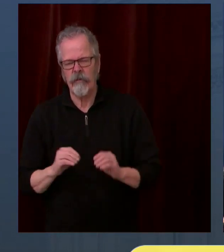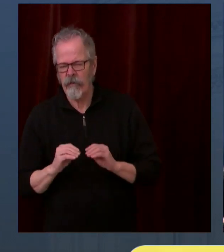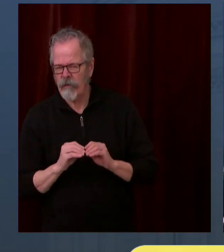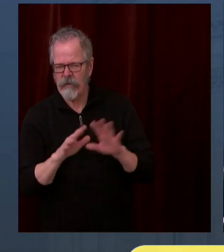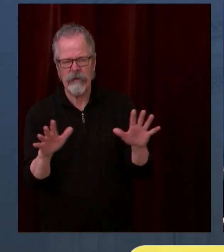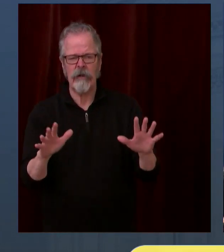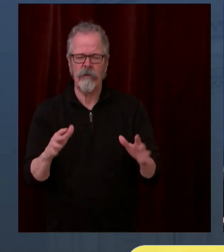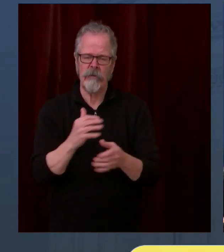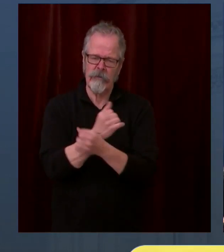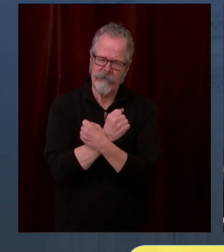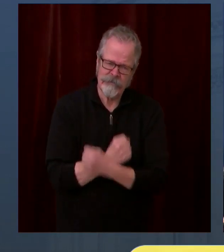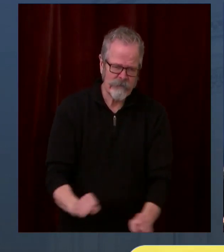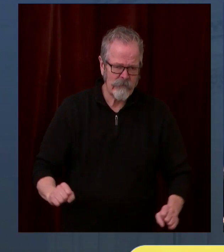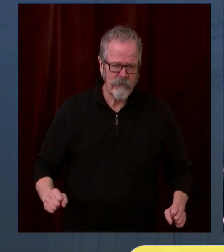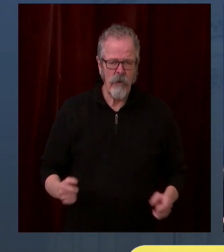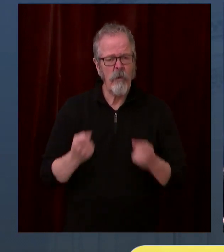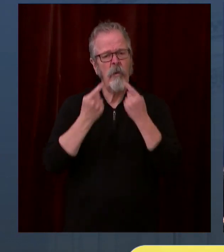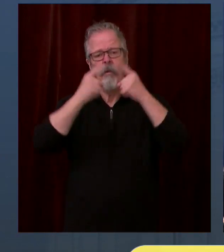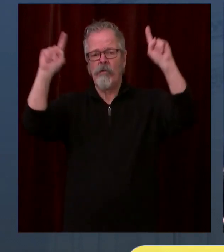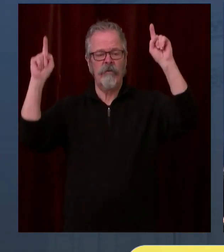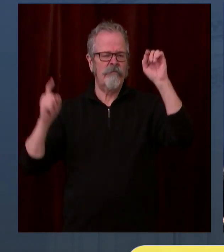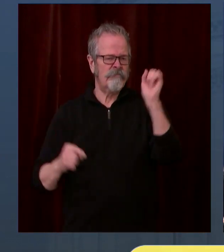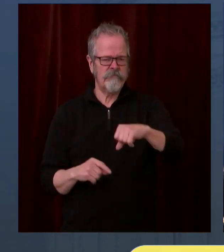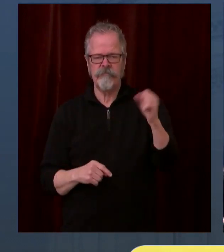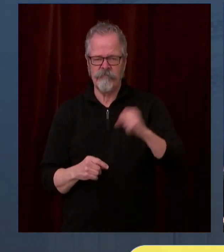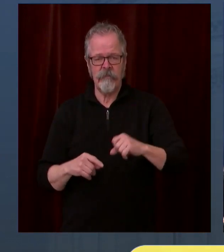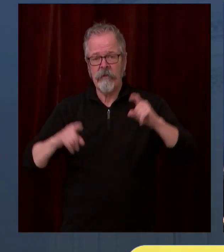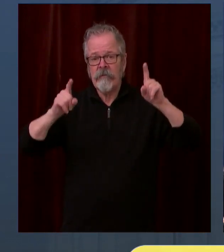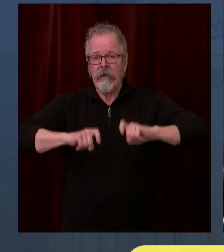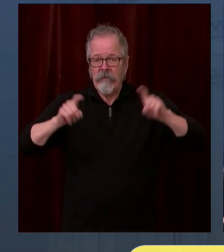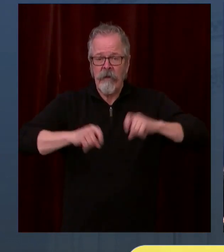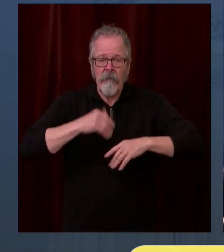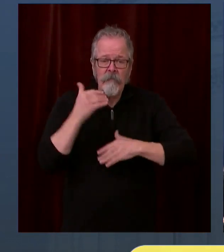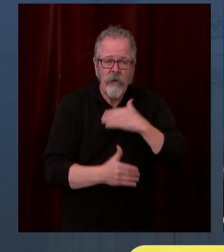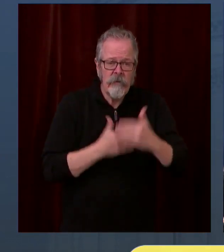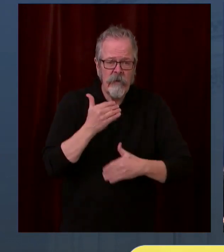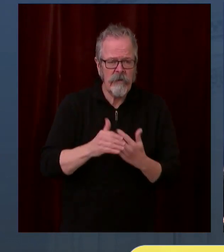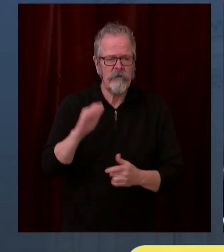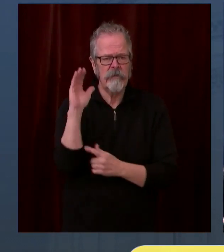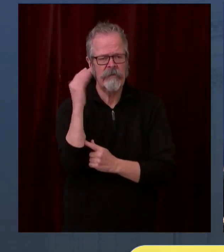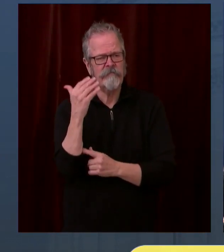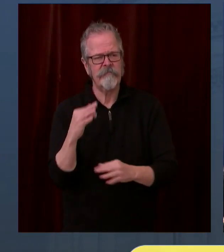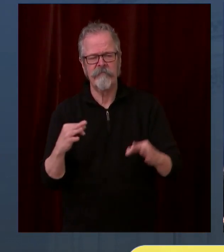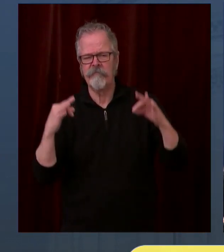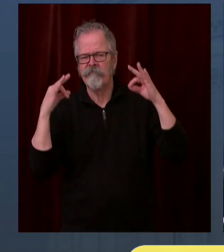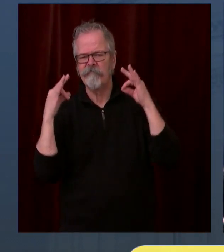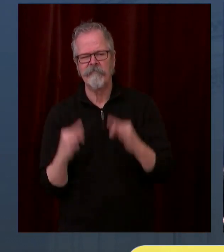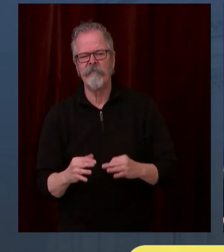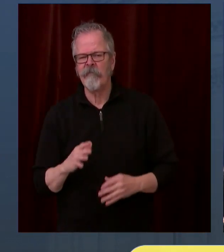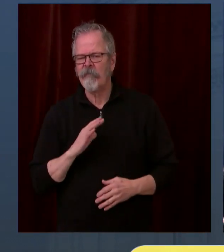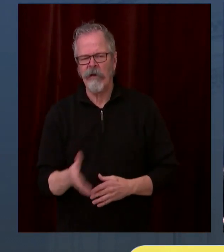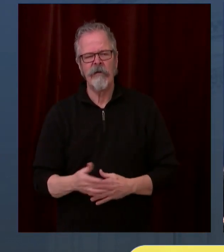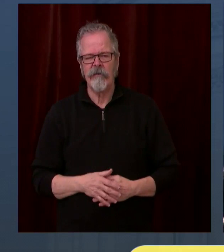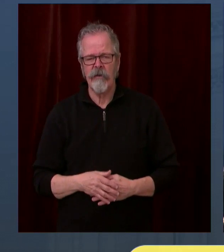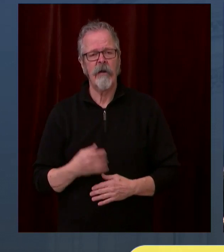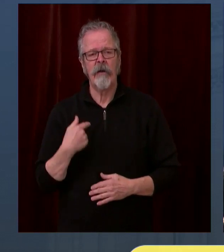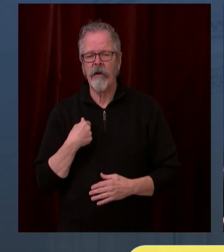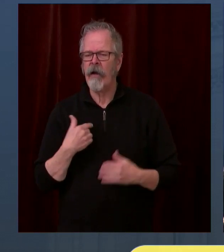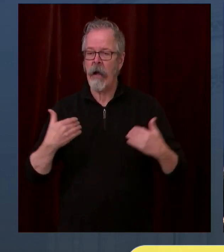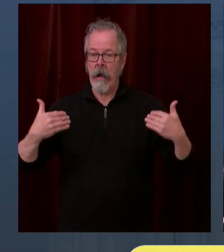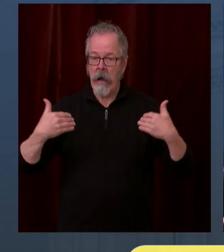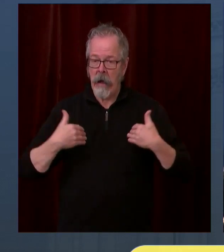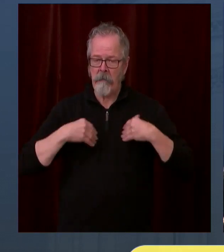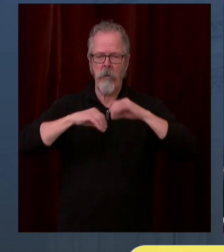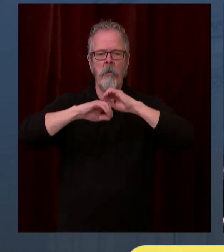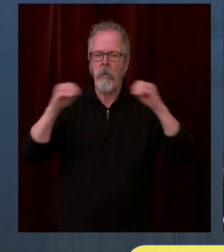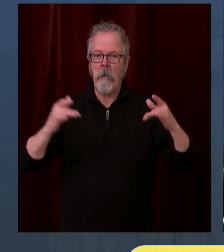I think is an incredible medical achievement. And I have absolutely no concerns either myself or the people I hold dearest to my